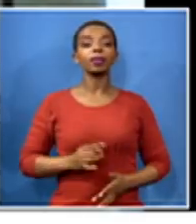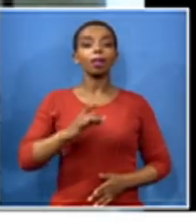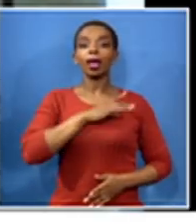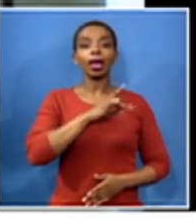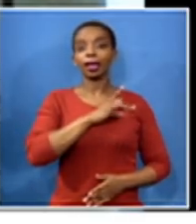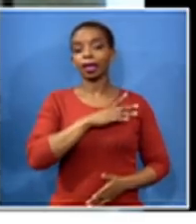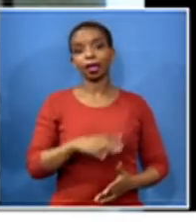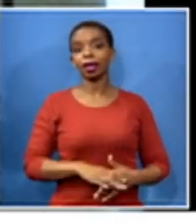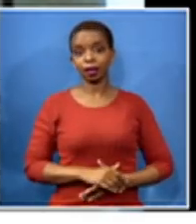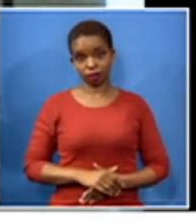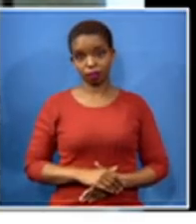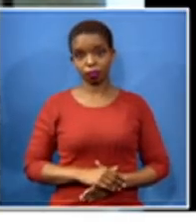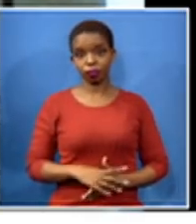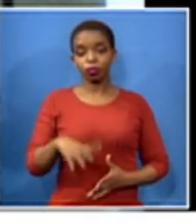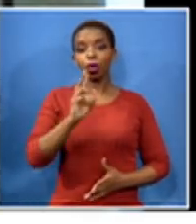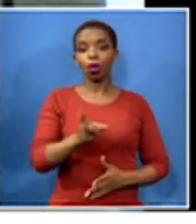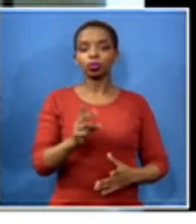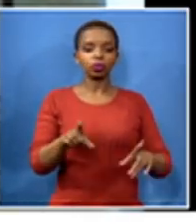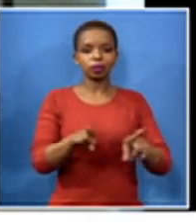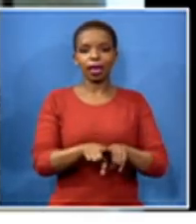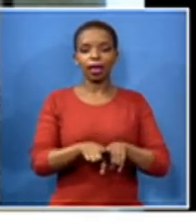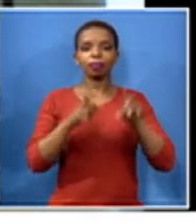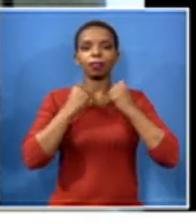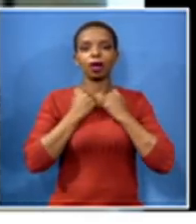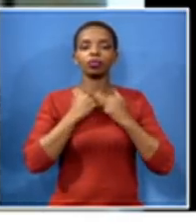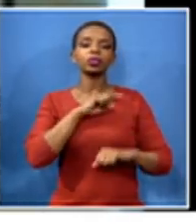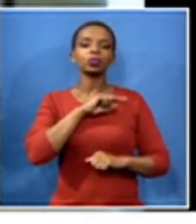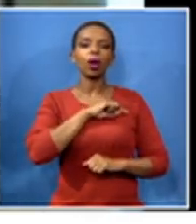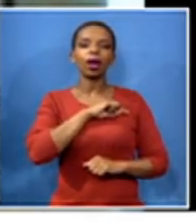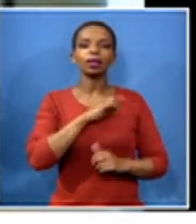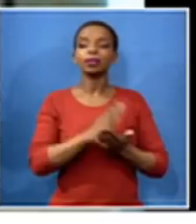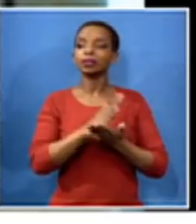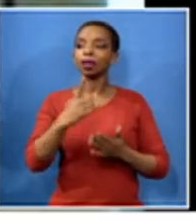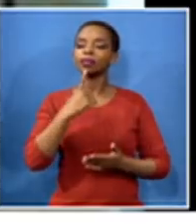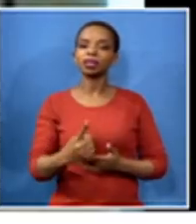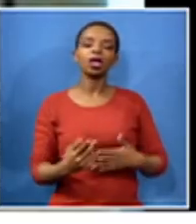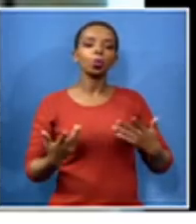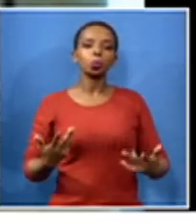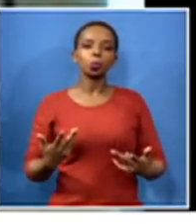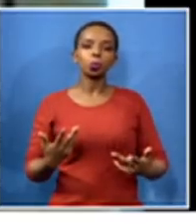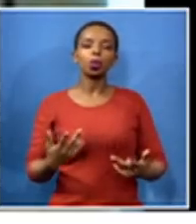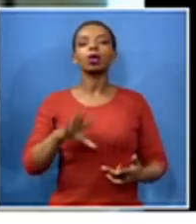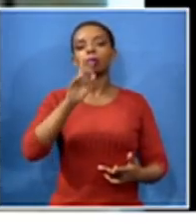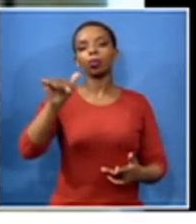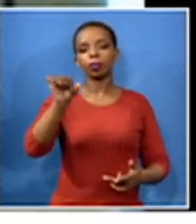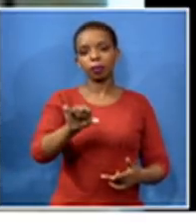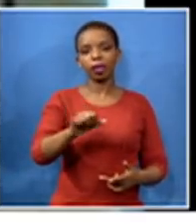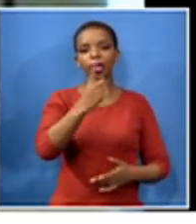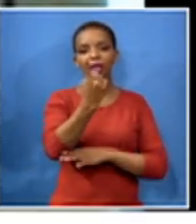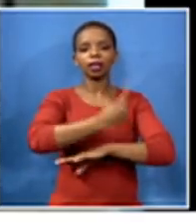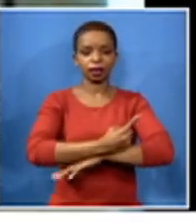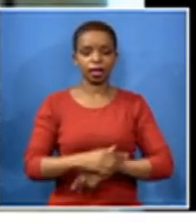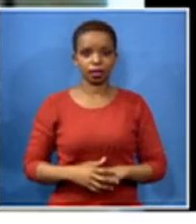people saying okay much contact so we'll be back in a day and then of course they don't